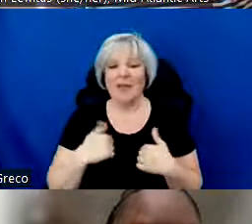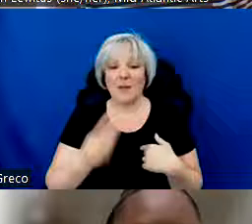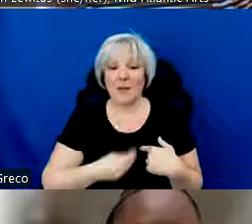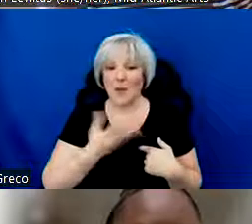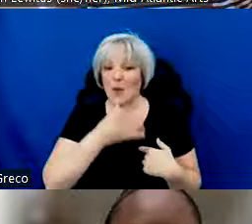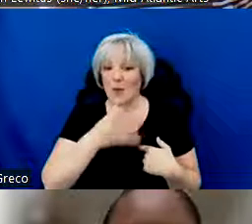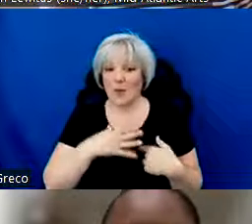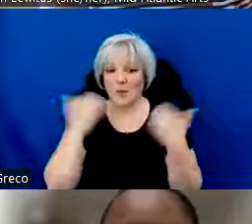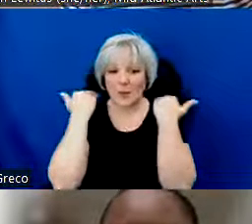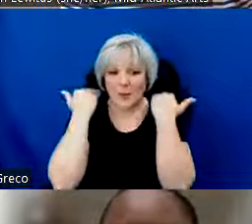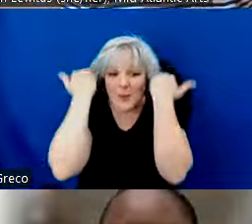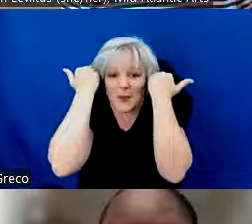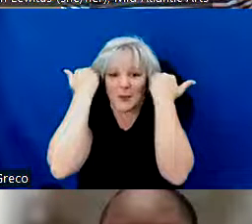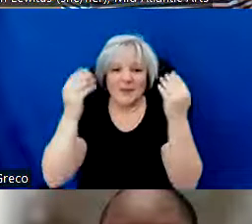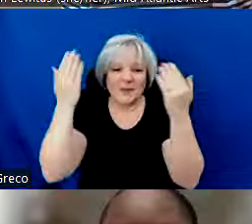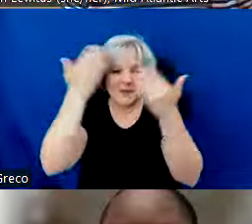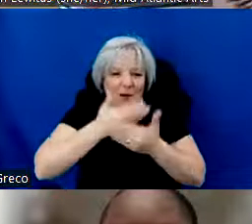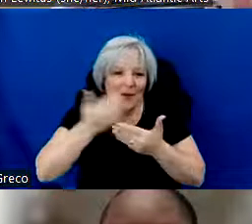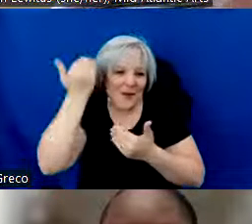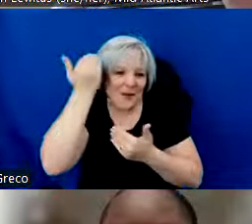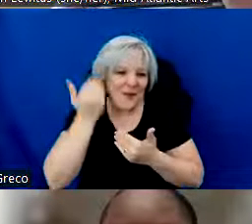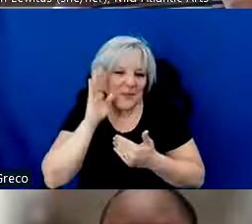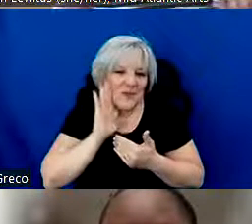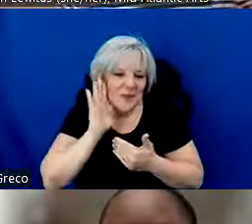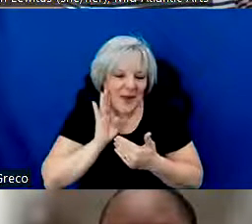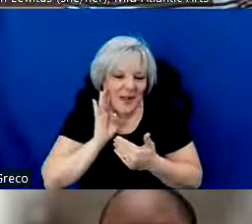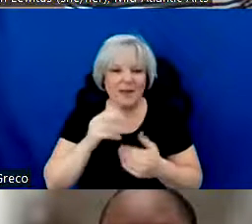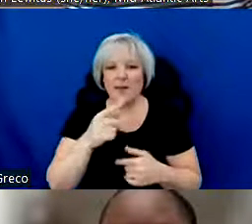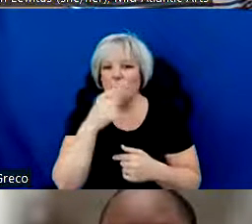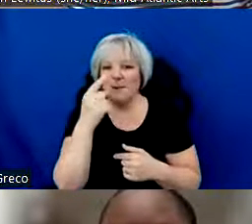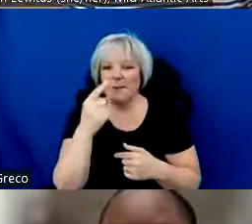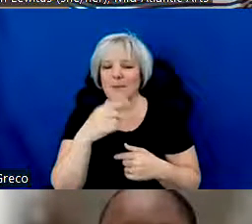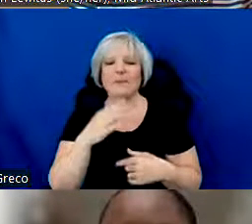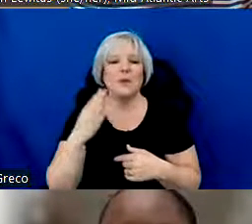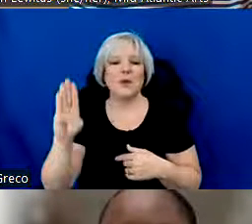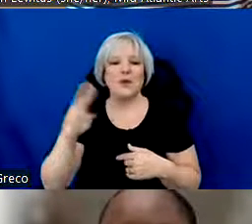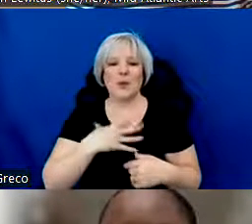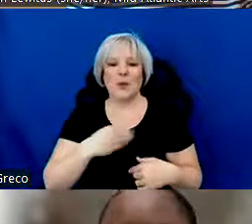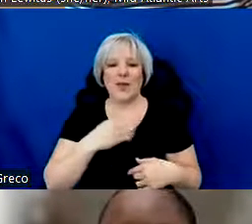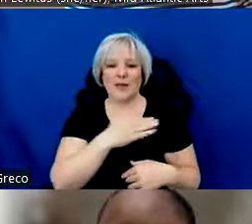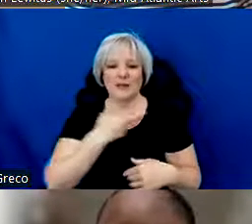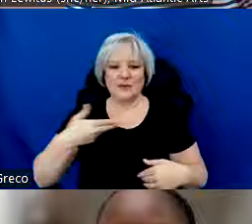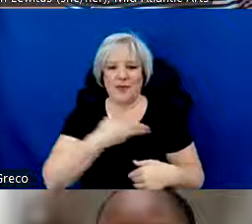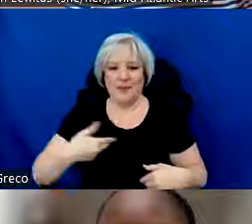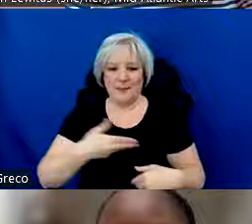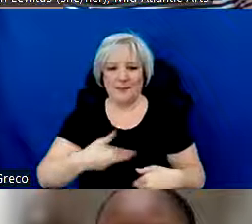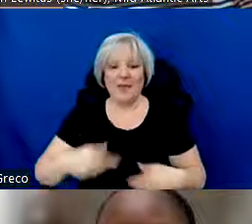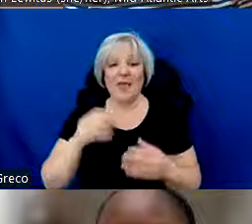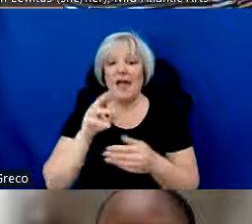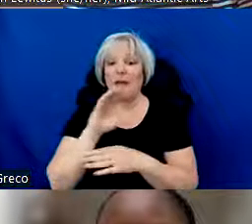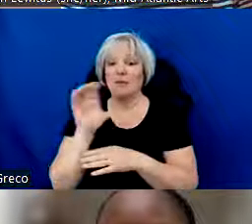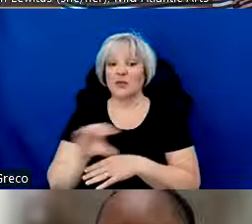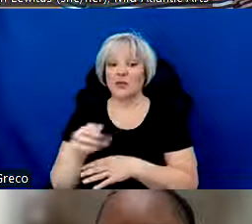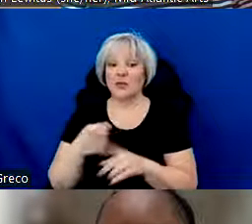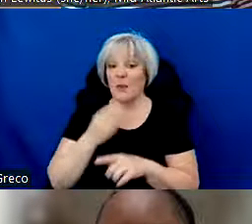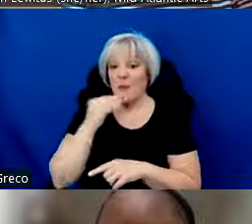with very short, dark hair and blue and white striped shirt, and I'm Zooming in today from my